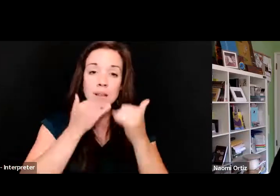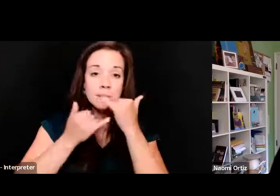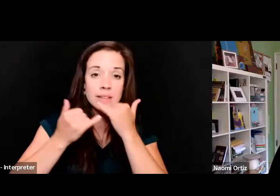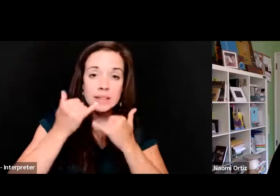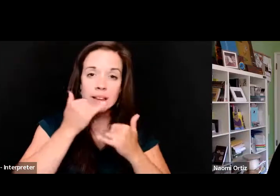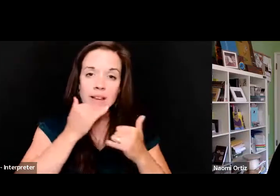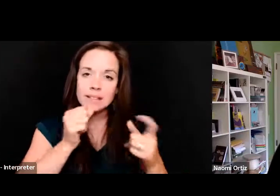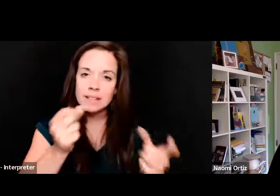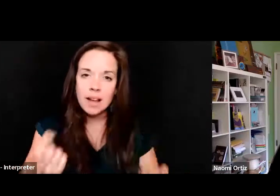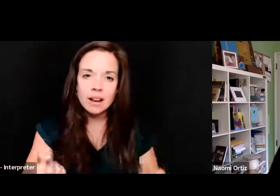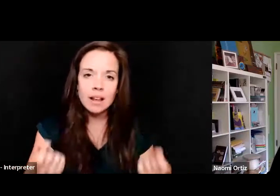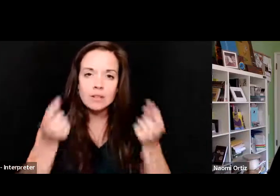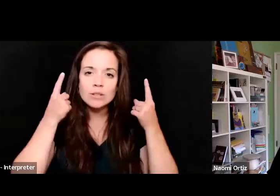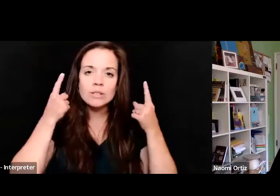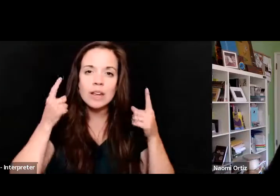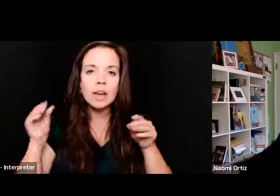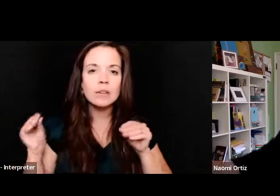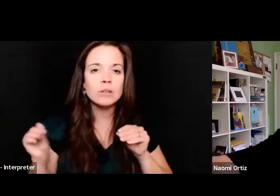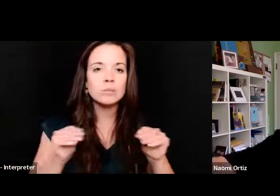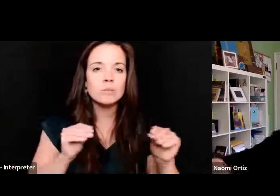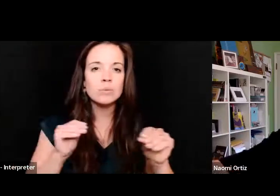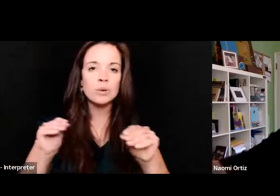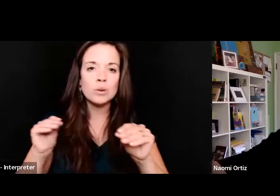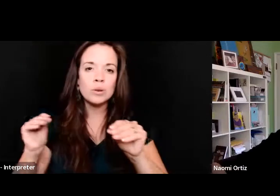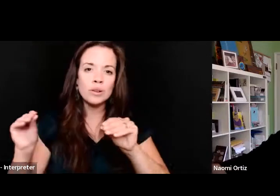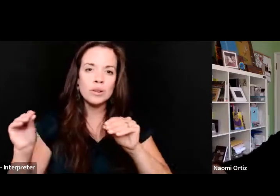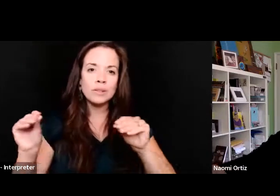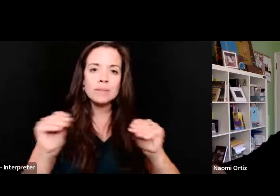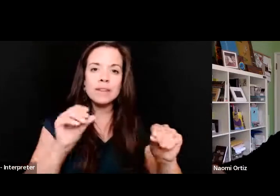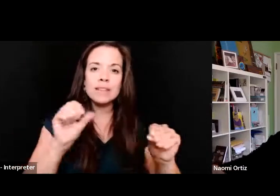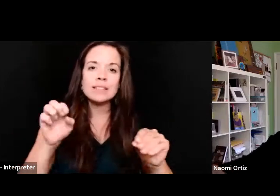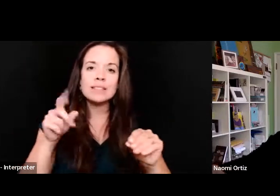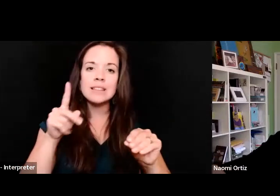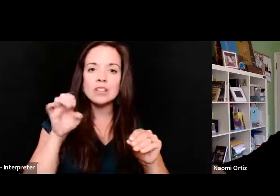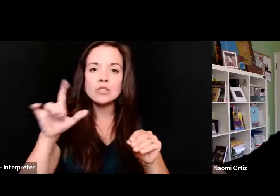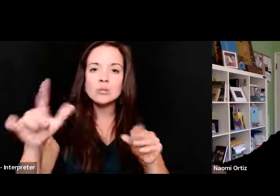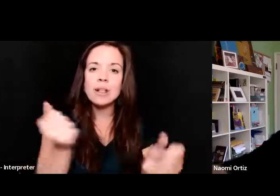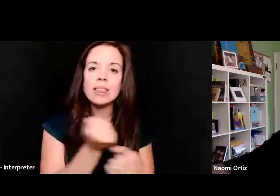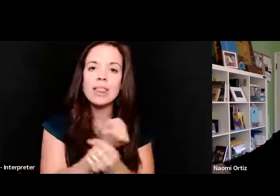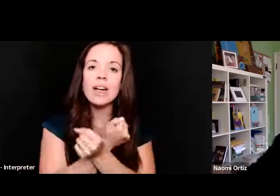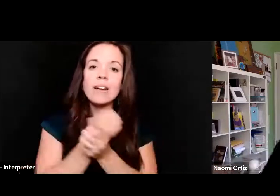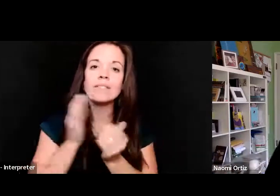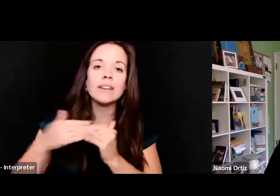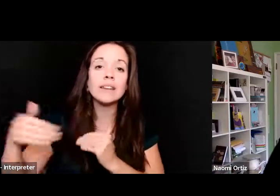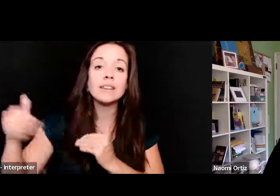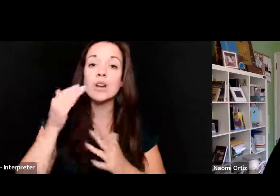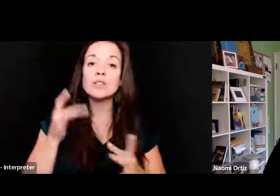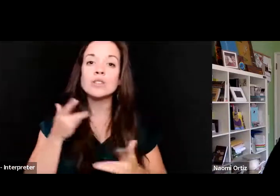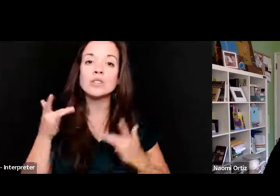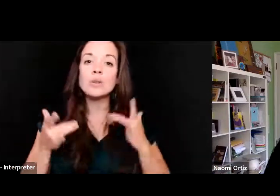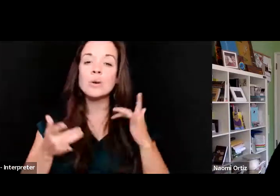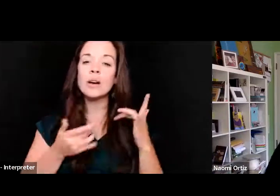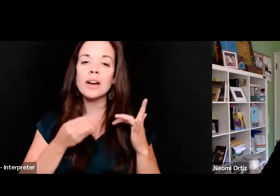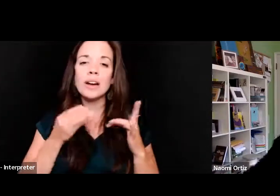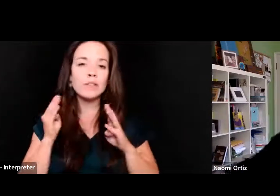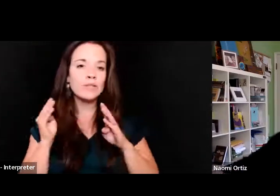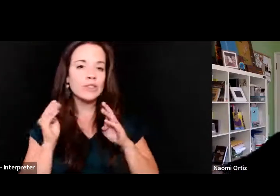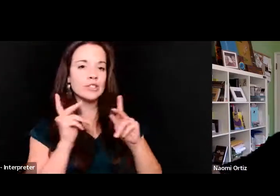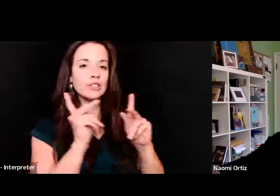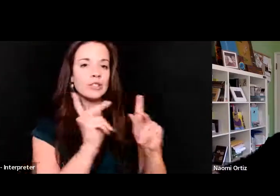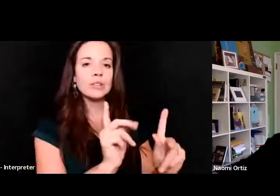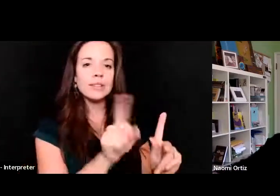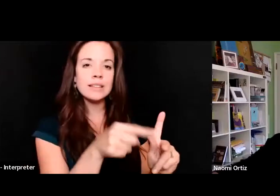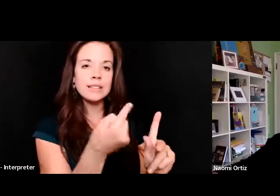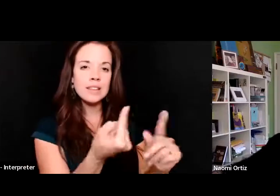understand movement is sensual love, exalted joy, a return to the singular pain